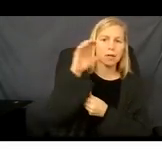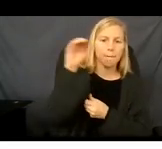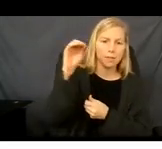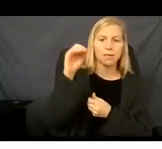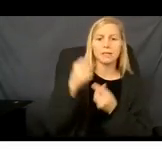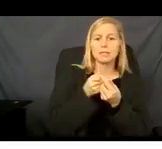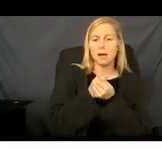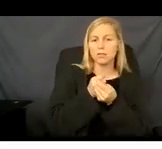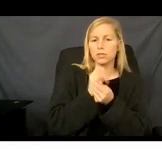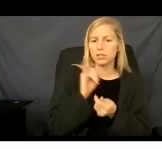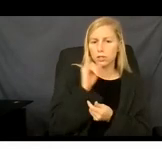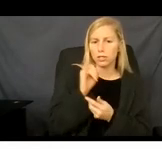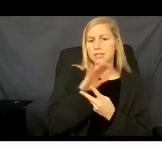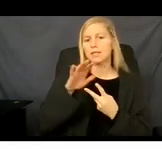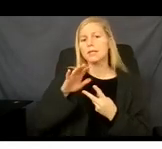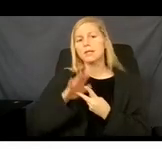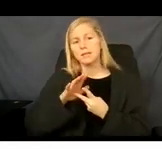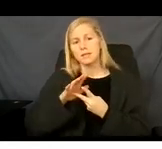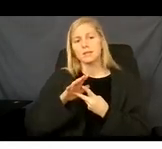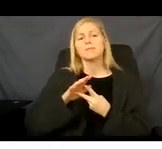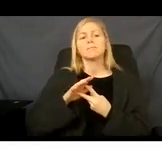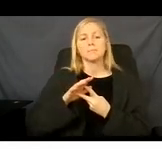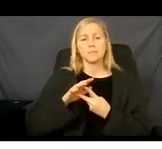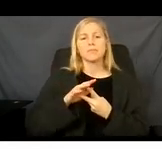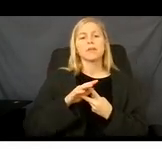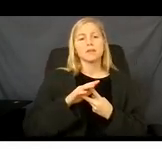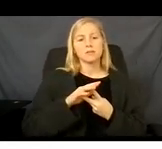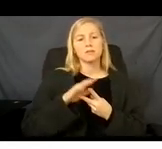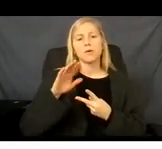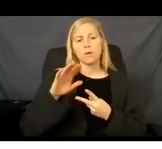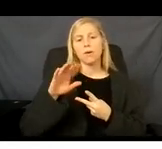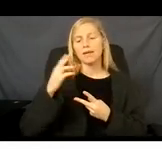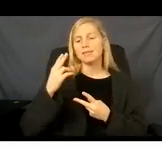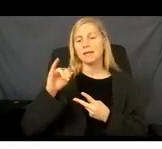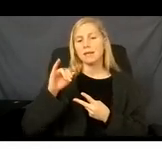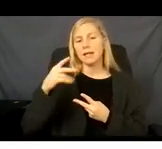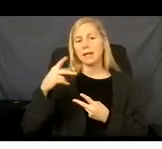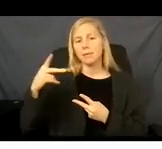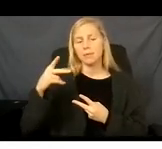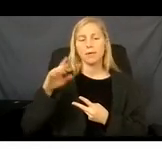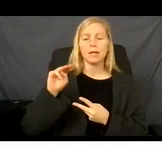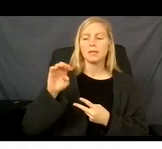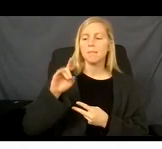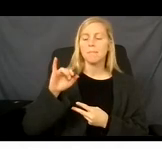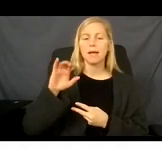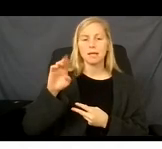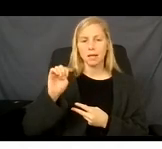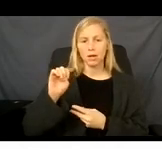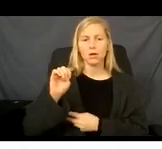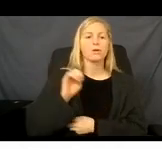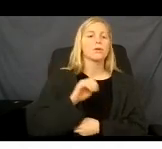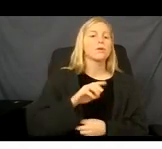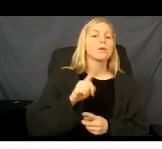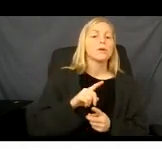If you are enrolled under your employer's coverage, you can still apply through the marketplace to